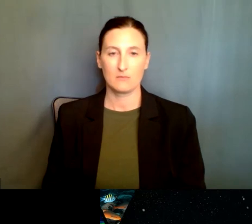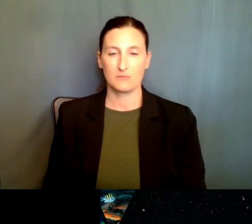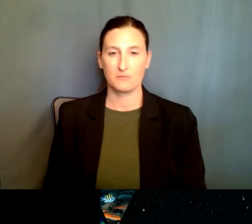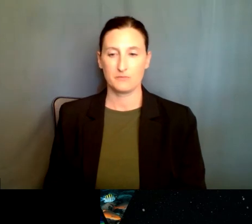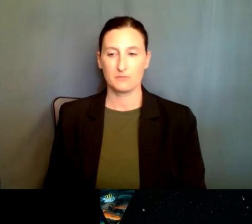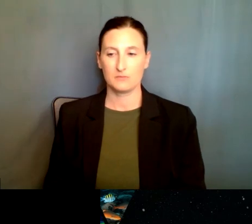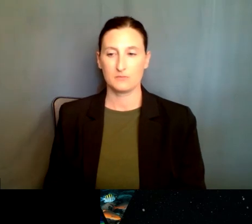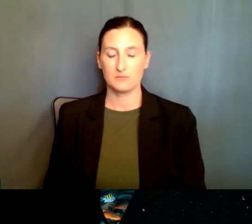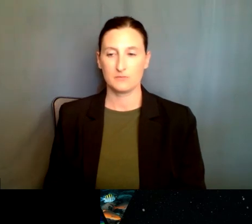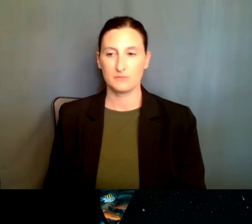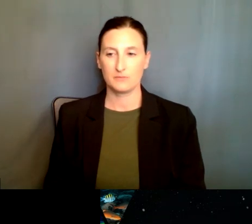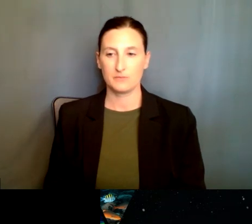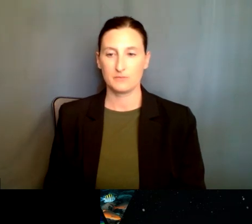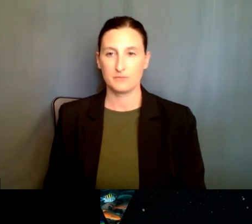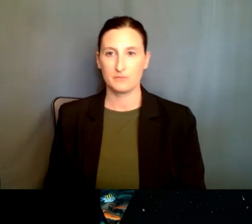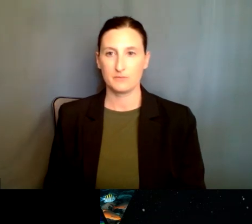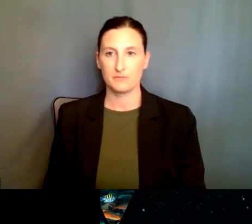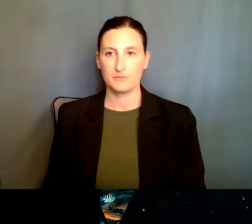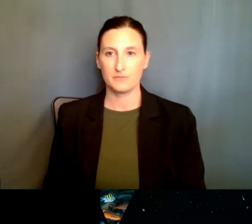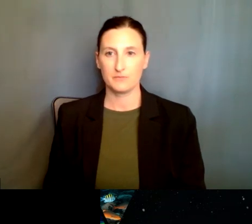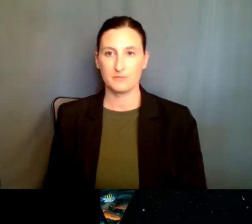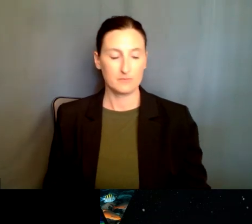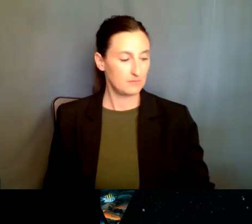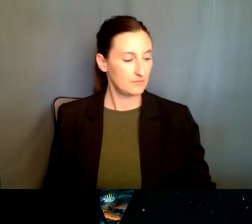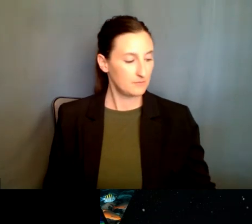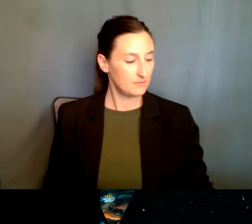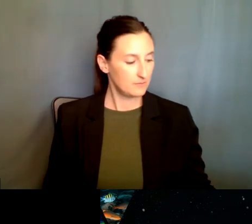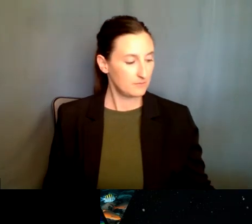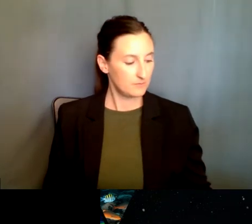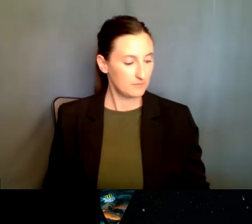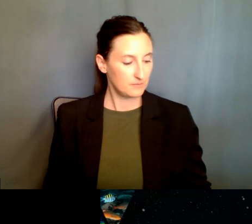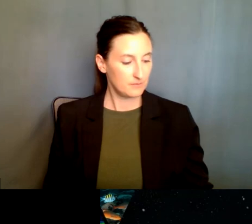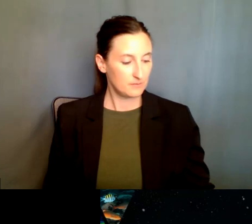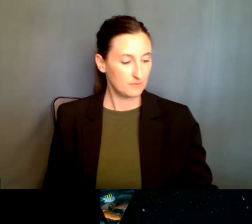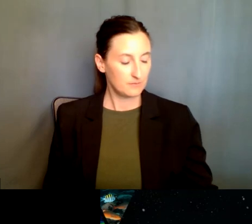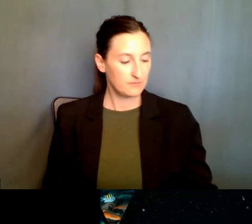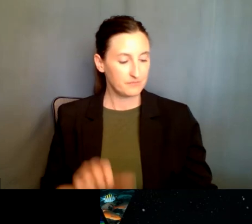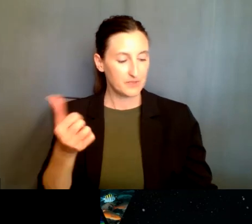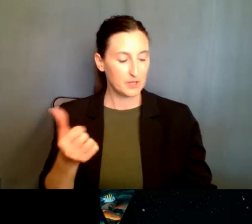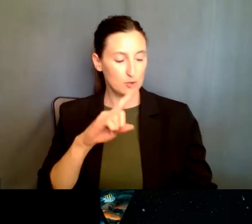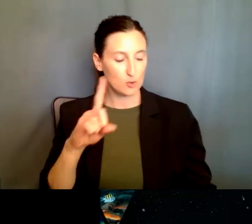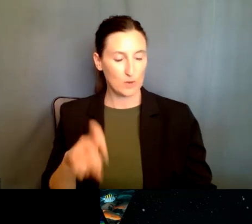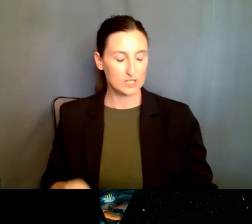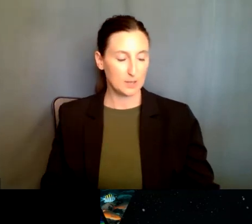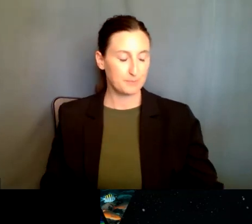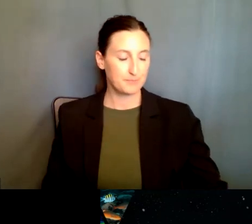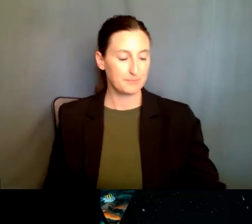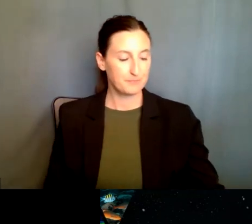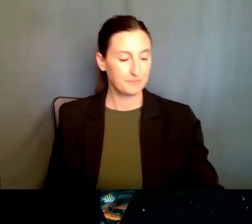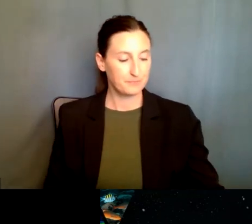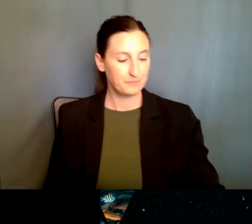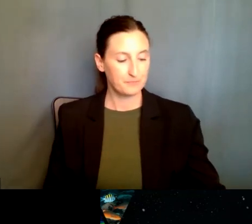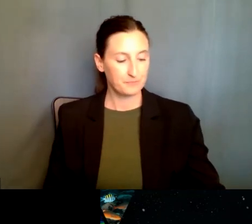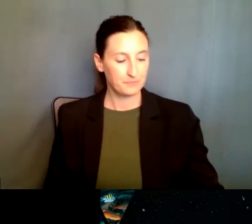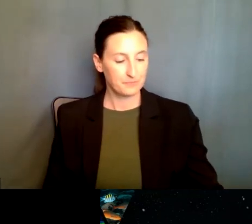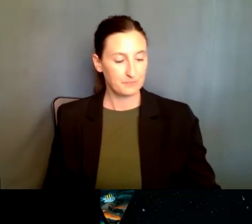All right. Um, and then we do have a question from, um, somebody, um, saying, uh, I guess their institution is, is not a